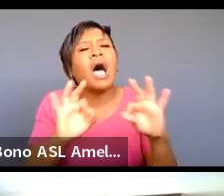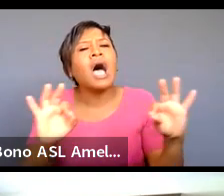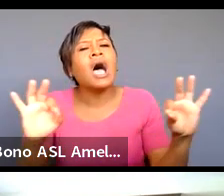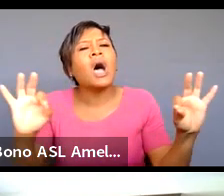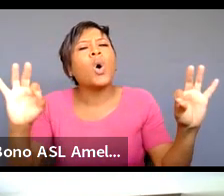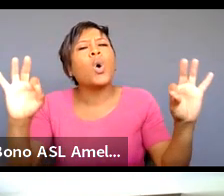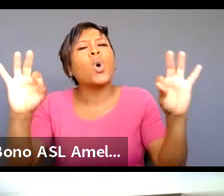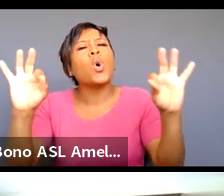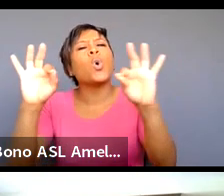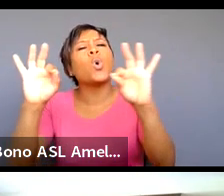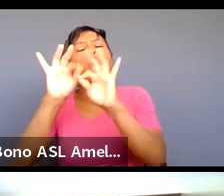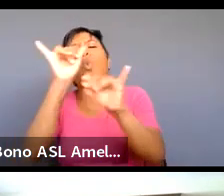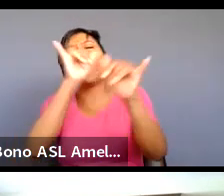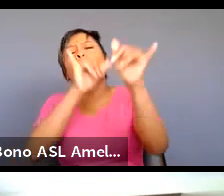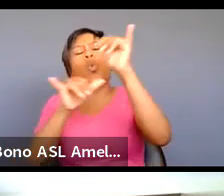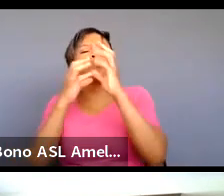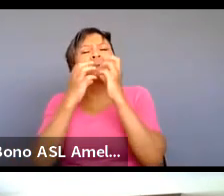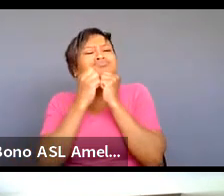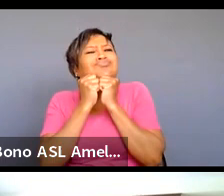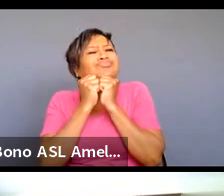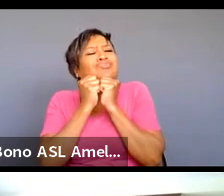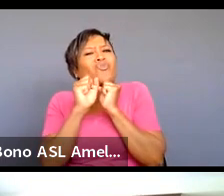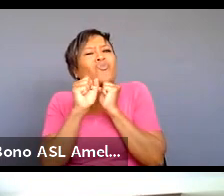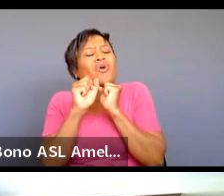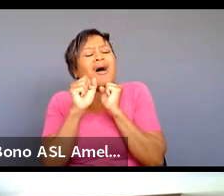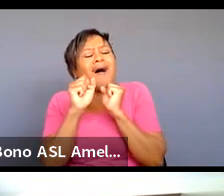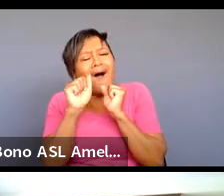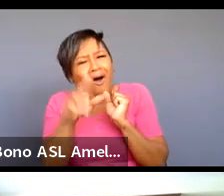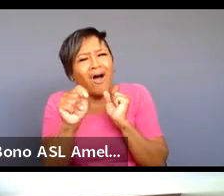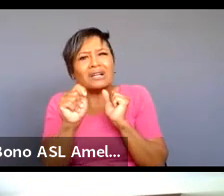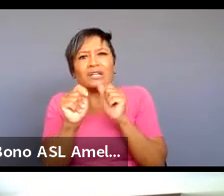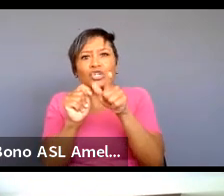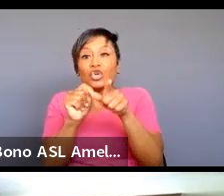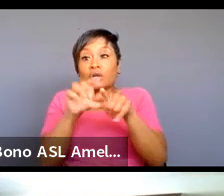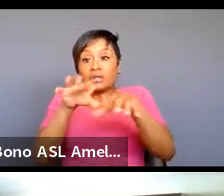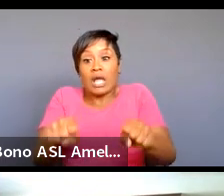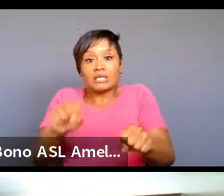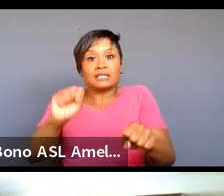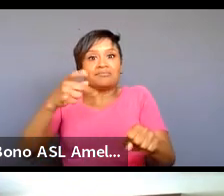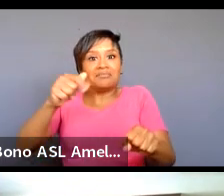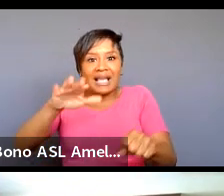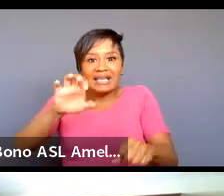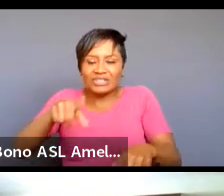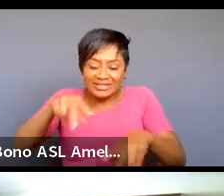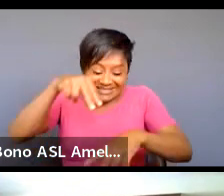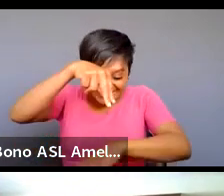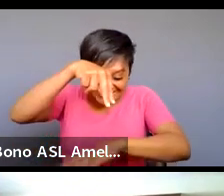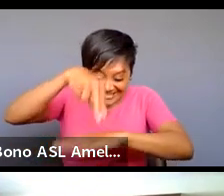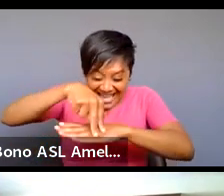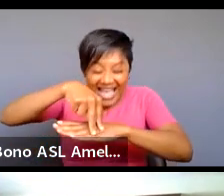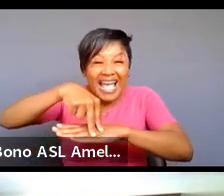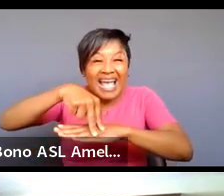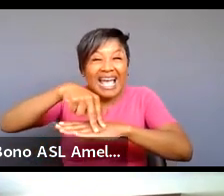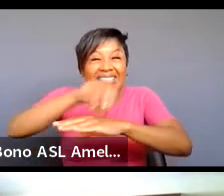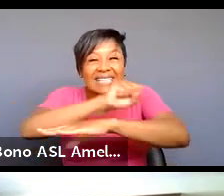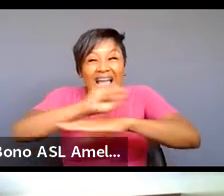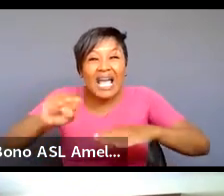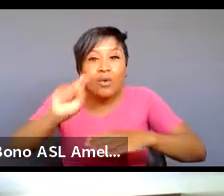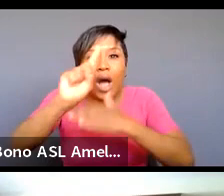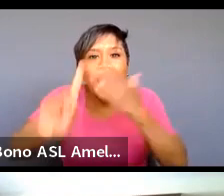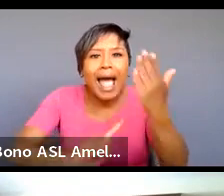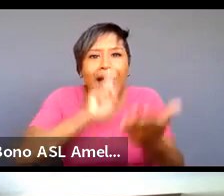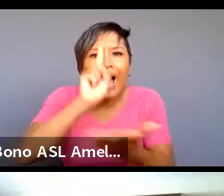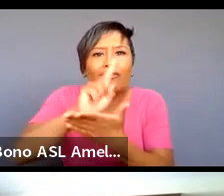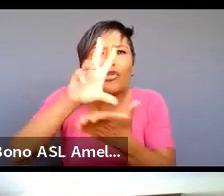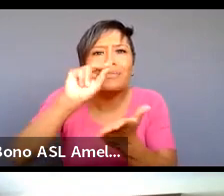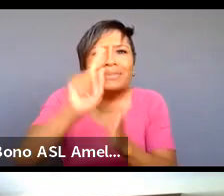highly revered art form you are holding space and holding stage for an hour and a half it is